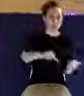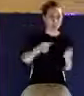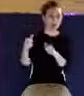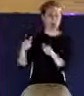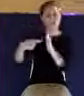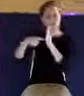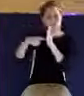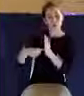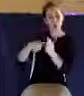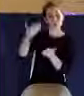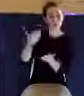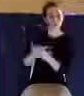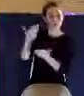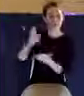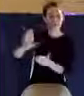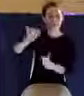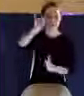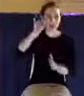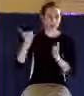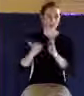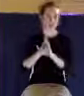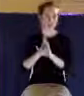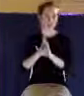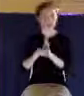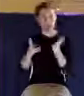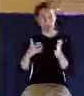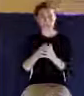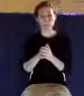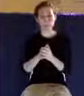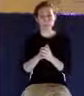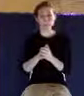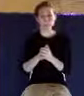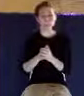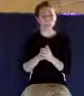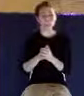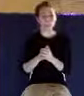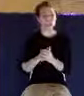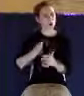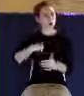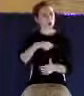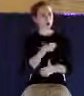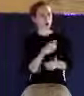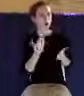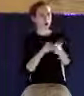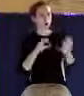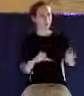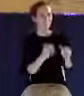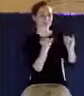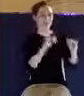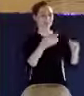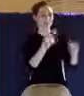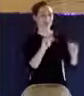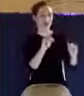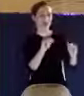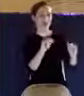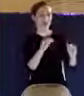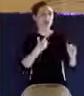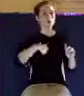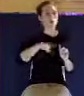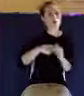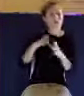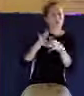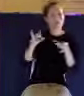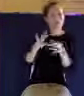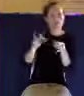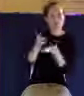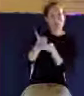is. We do this all the time, right, where we just mention a part of something to represent the whole. Don't